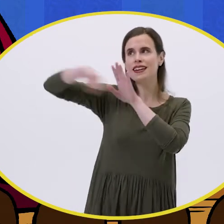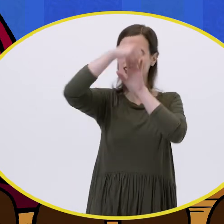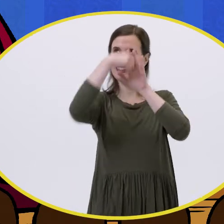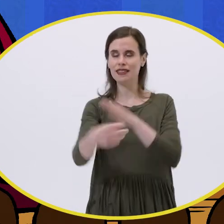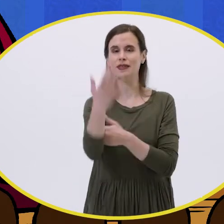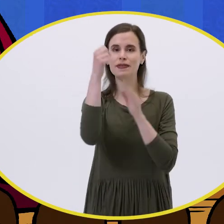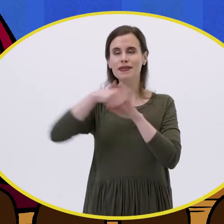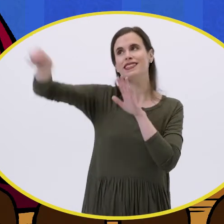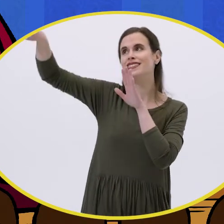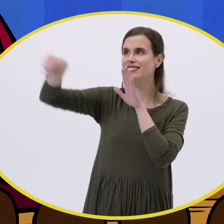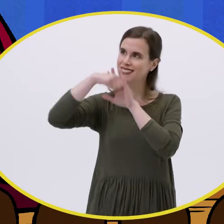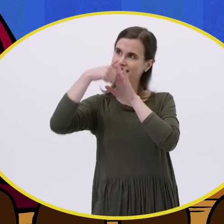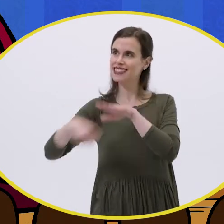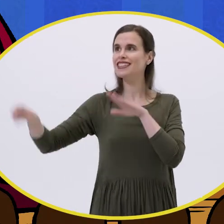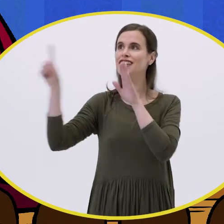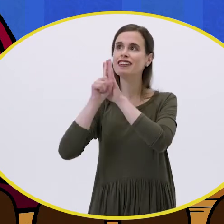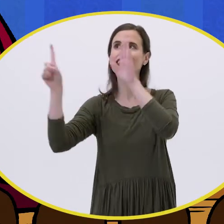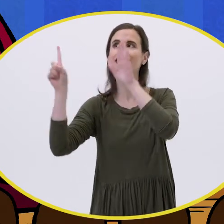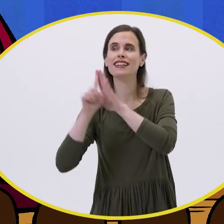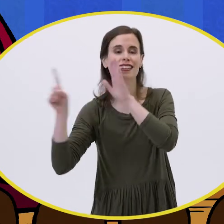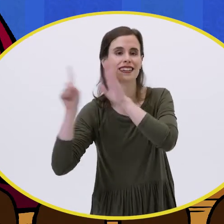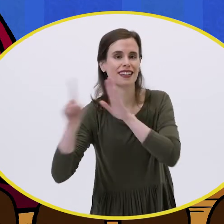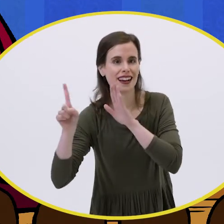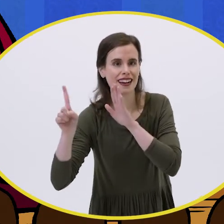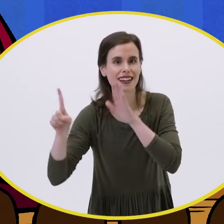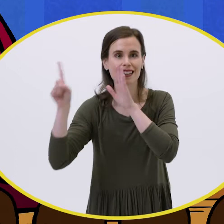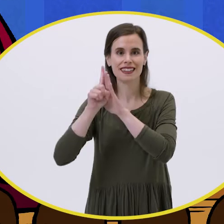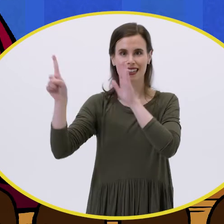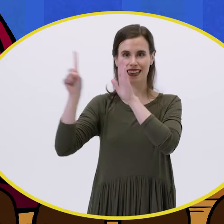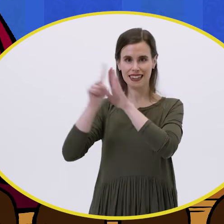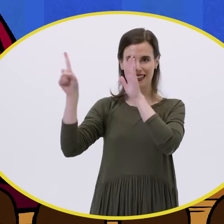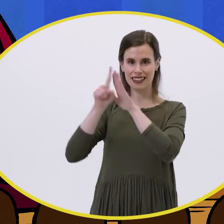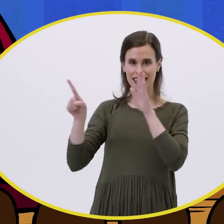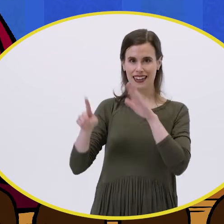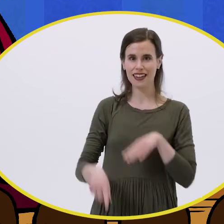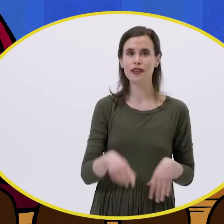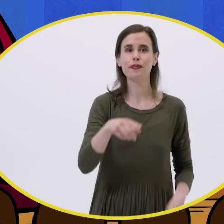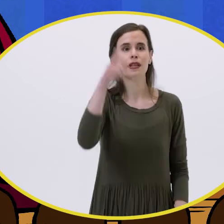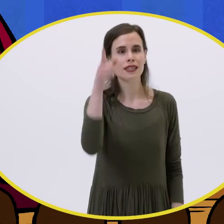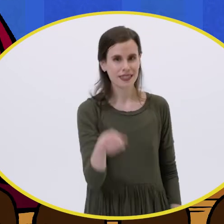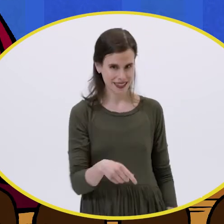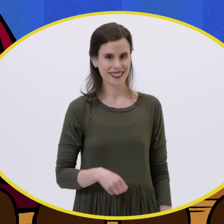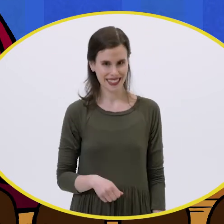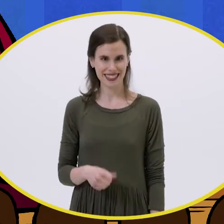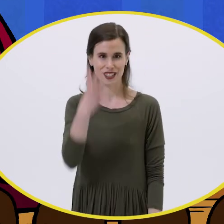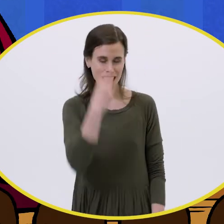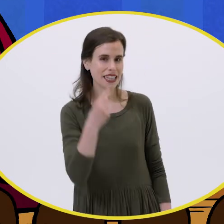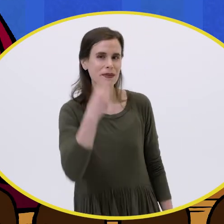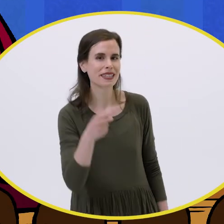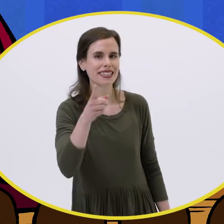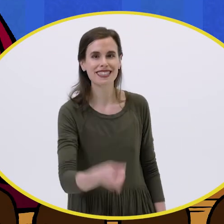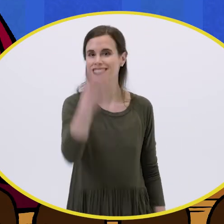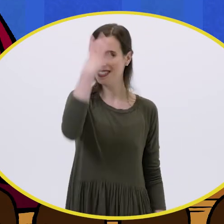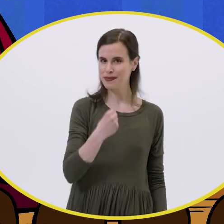Brother John Morning bells are ringing Morning bells are ringing Ding,